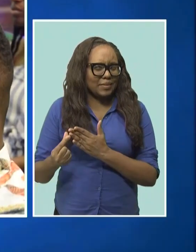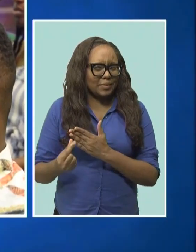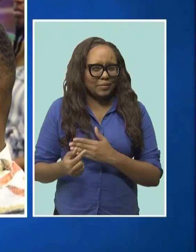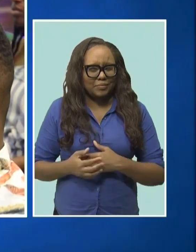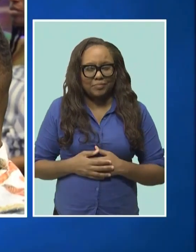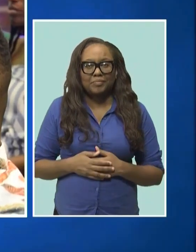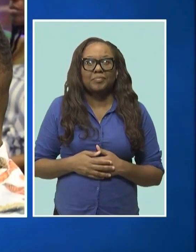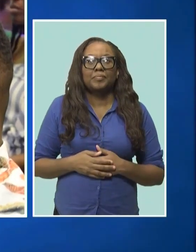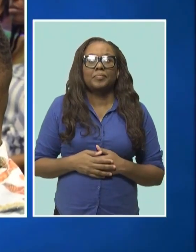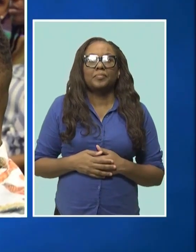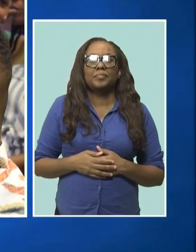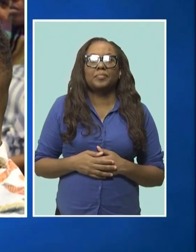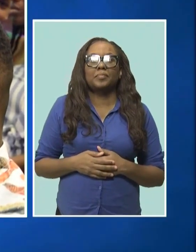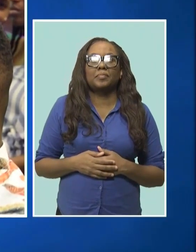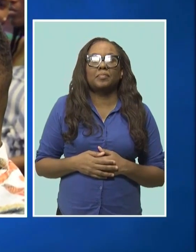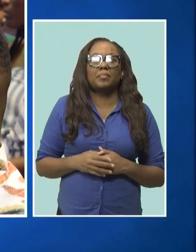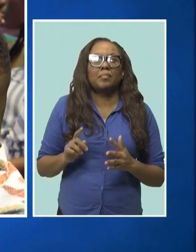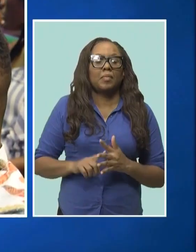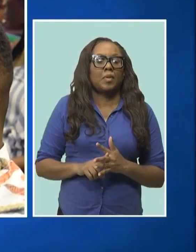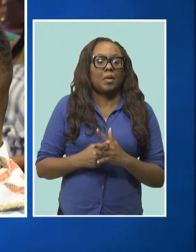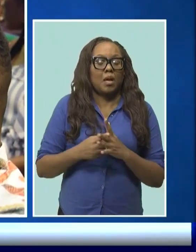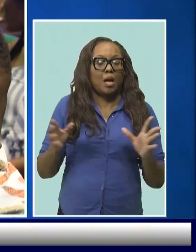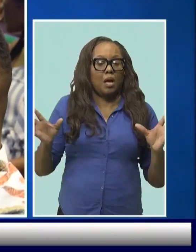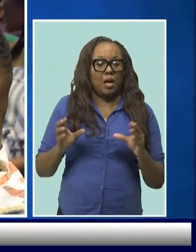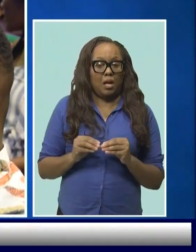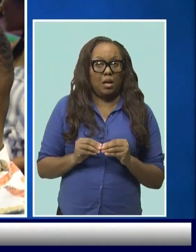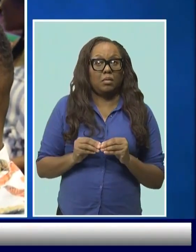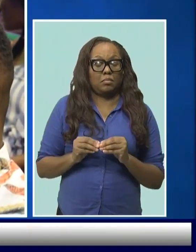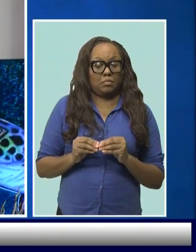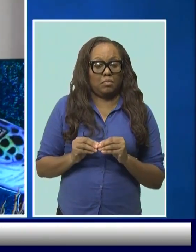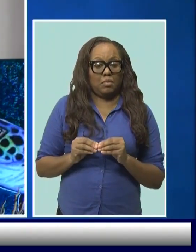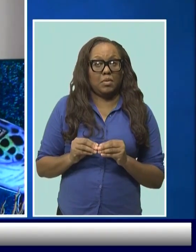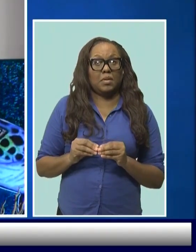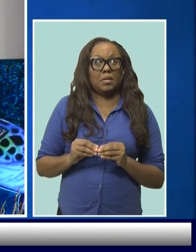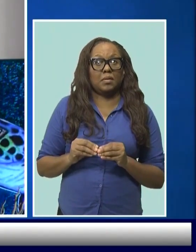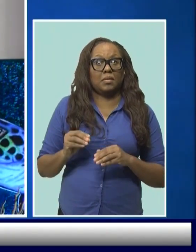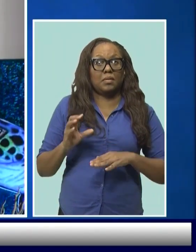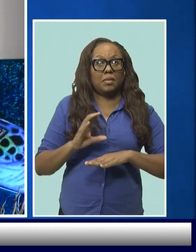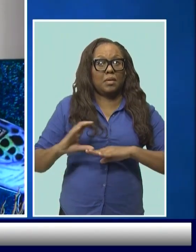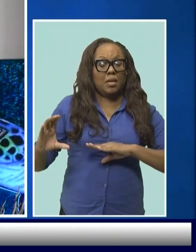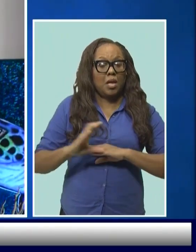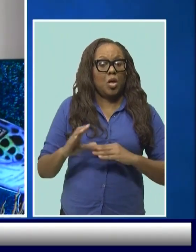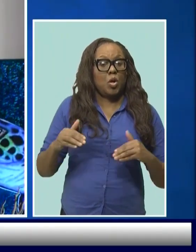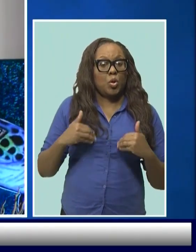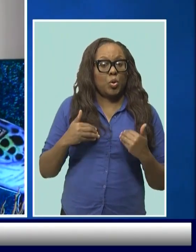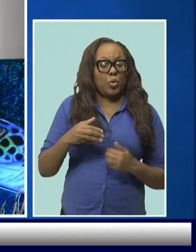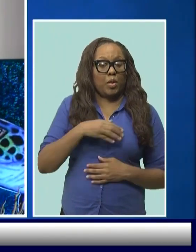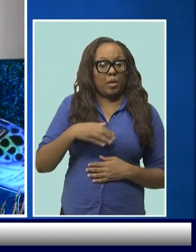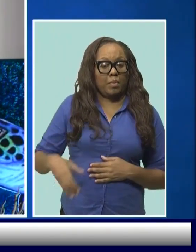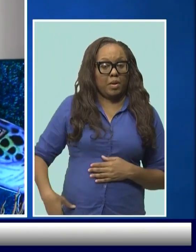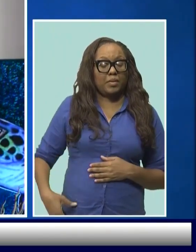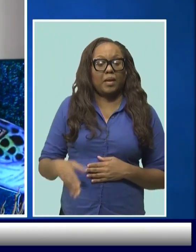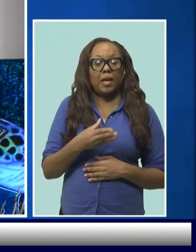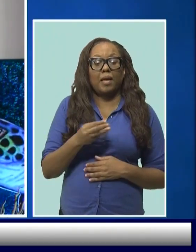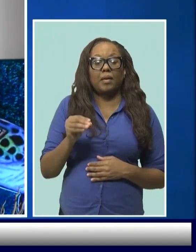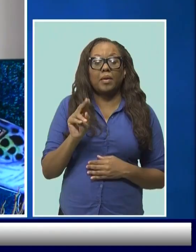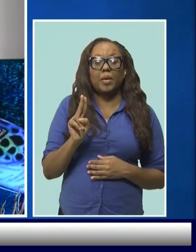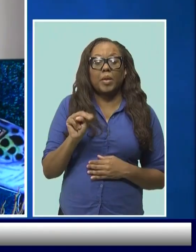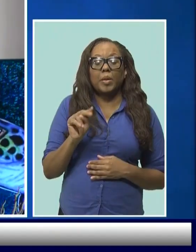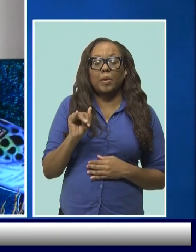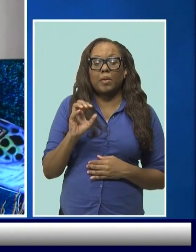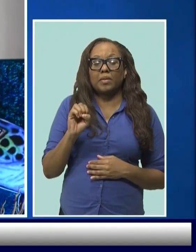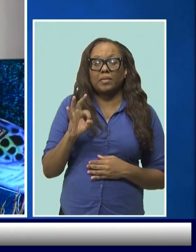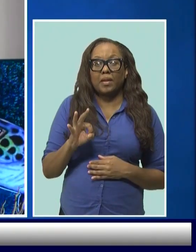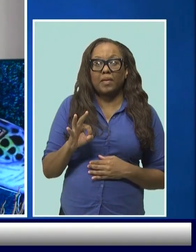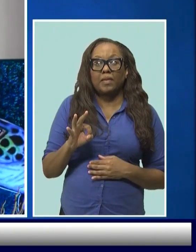Speaking during the launching ceremony of the summit at the Hilton Barbados, CARICOM Youth Ambassador and UNICEF Youth Advocate, Ashley Lashley, described